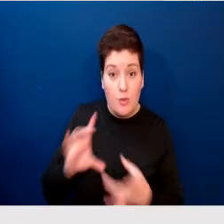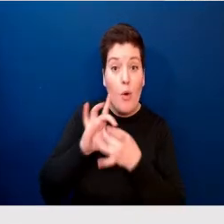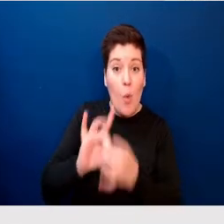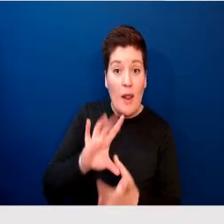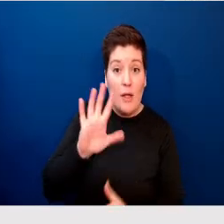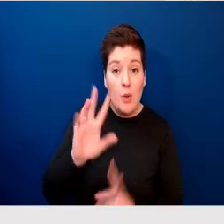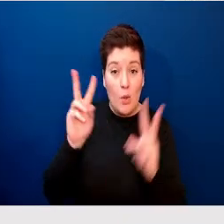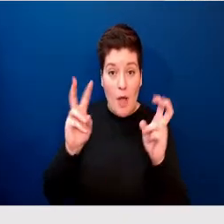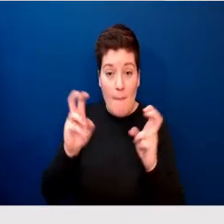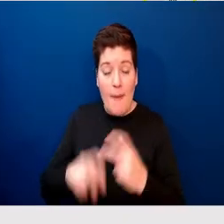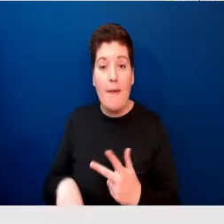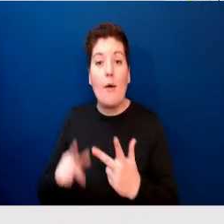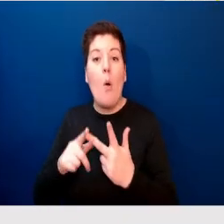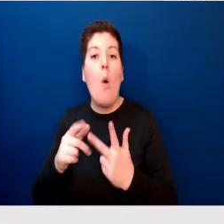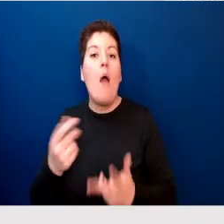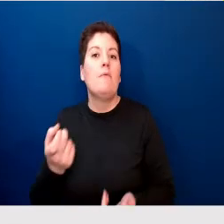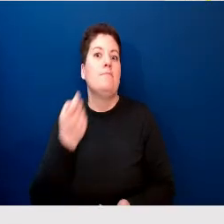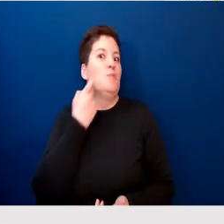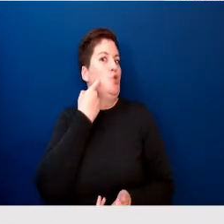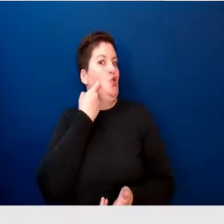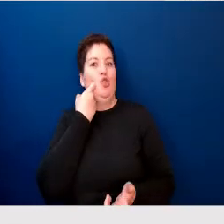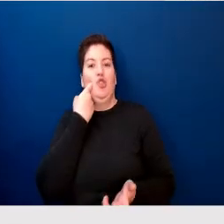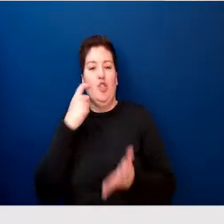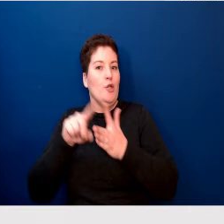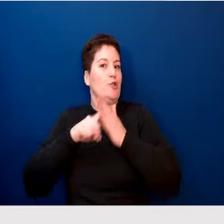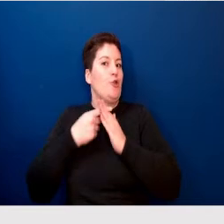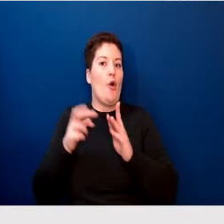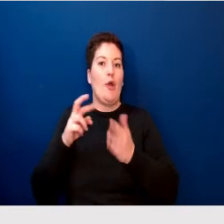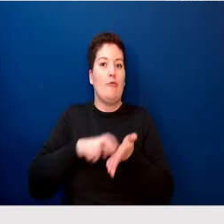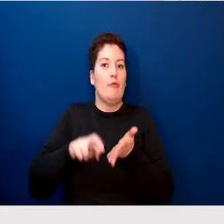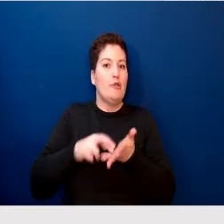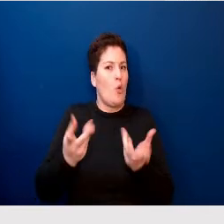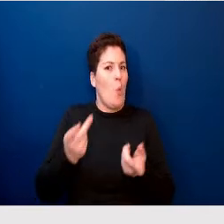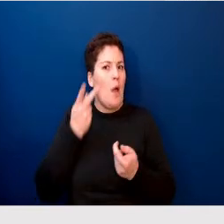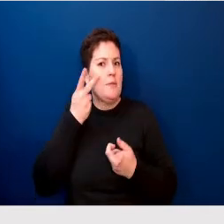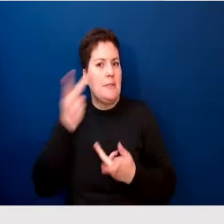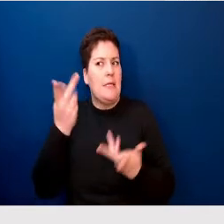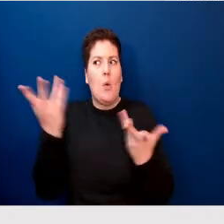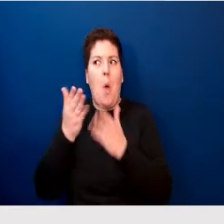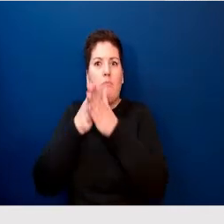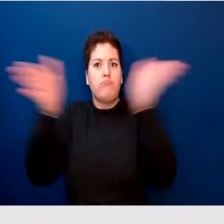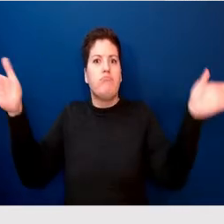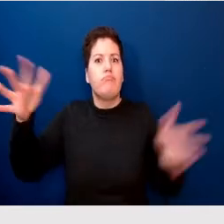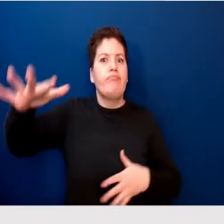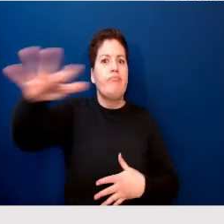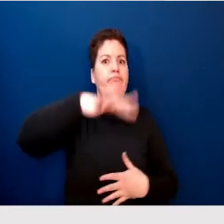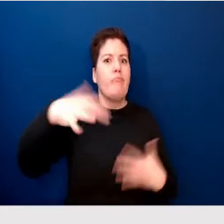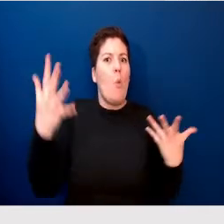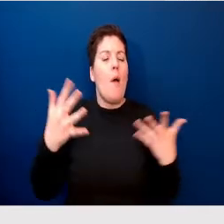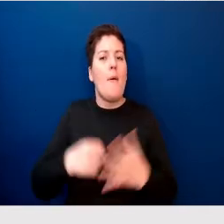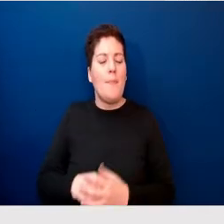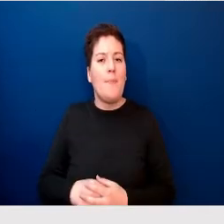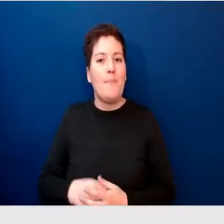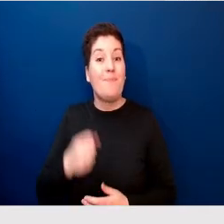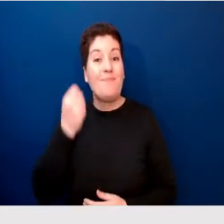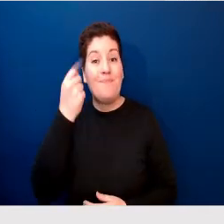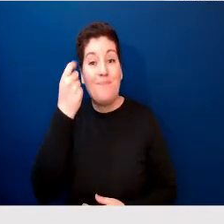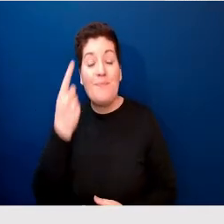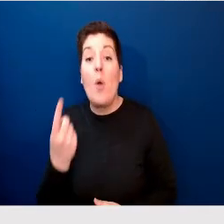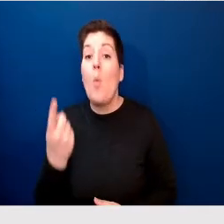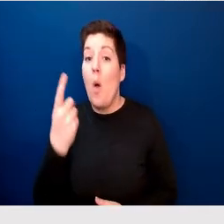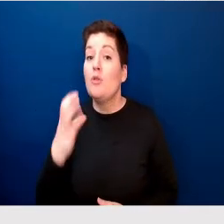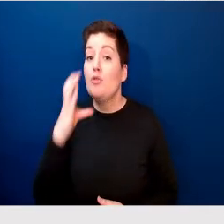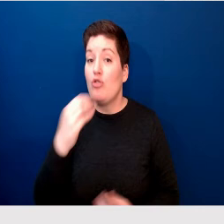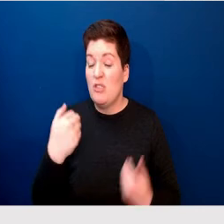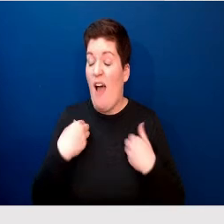You should use OneSearch if you are looking for a specific title, whether an article or a book, want a combination of books, articles,